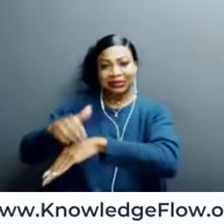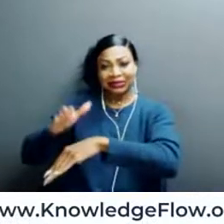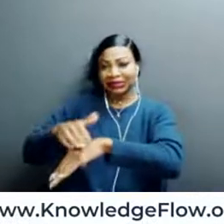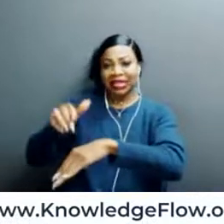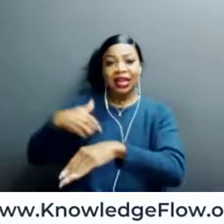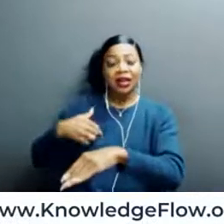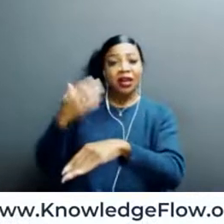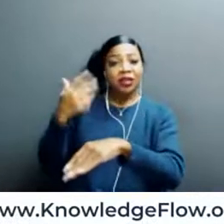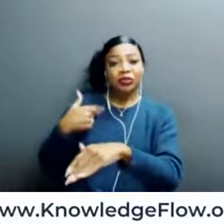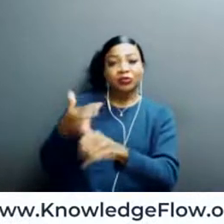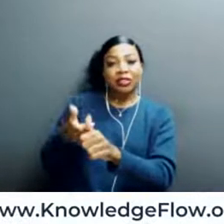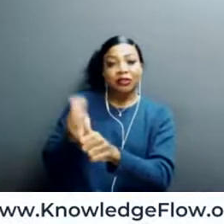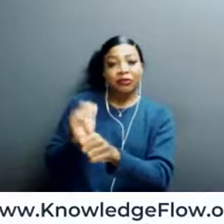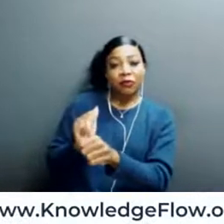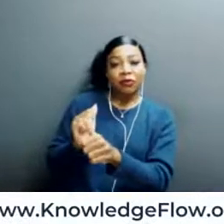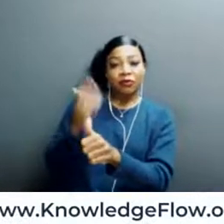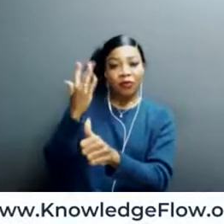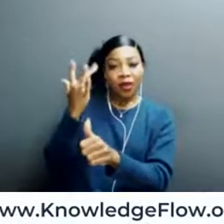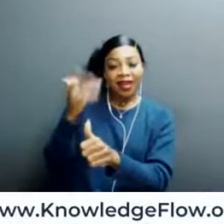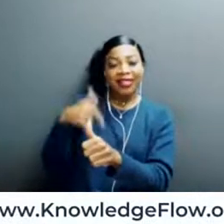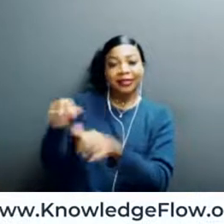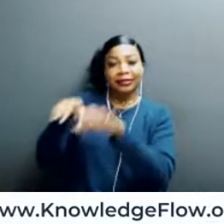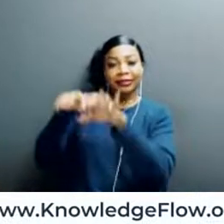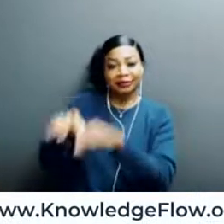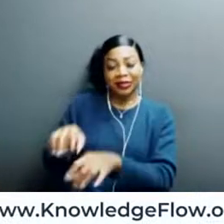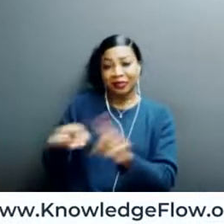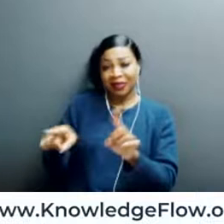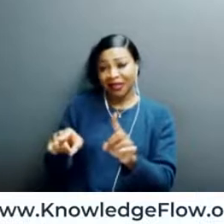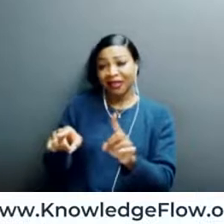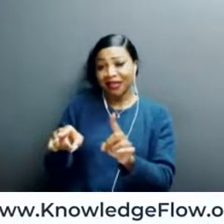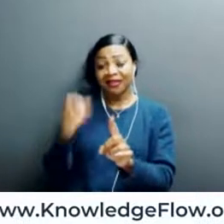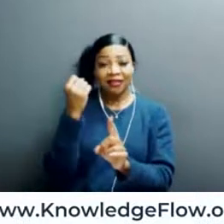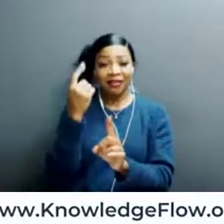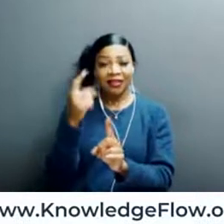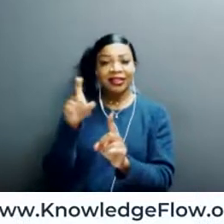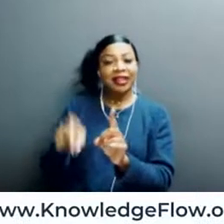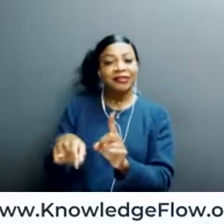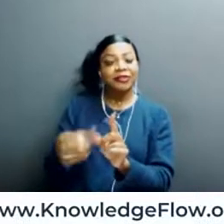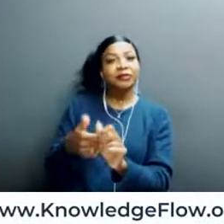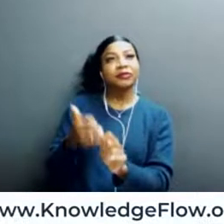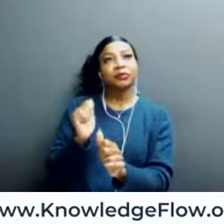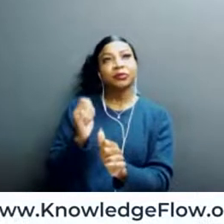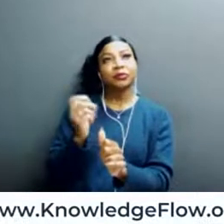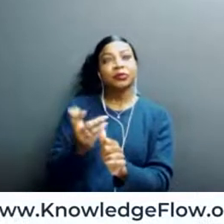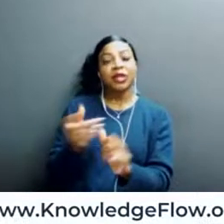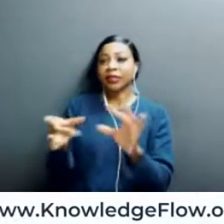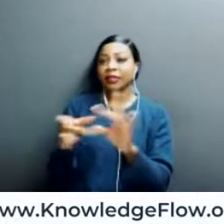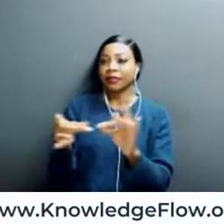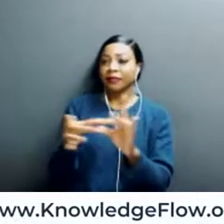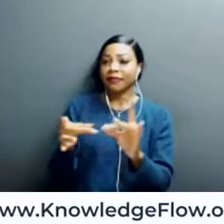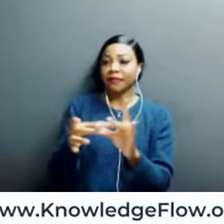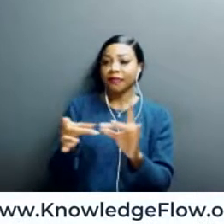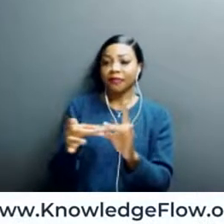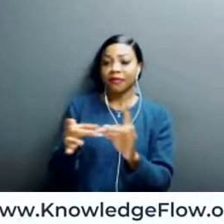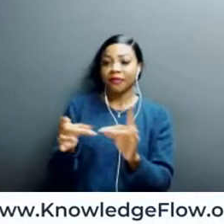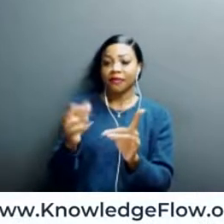on it. So, which is great. The only thing that you have to keep in mind is we need to kind of get away from the messaging that the person